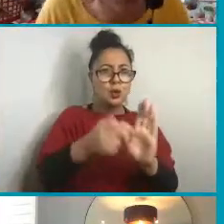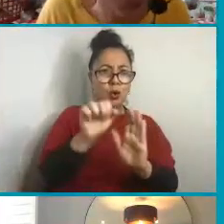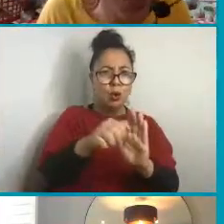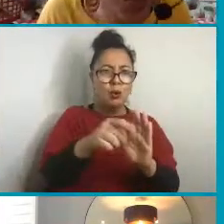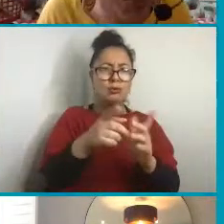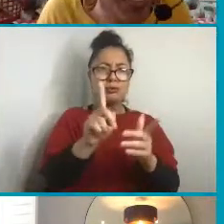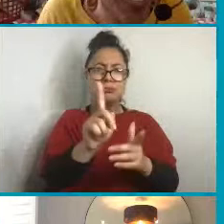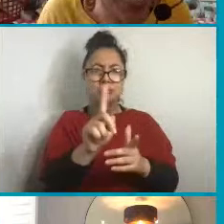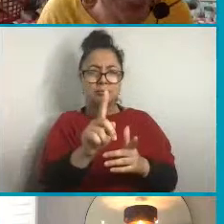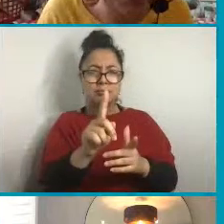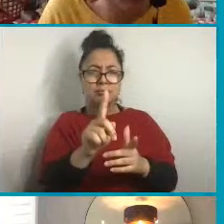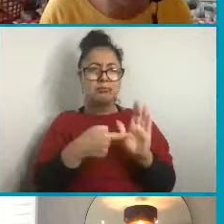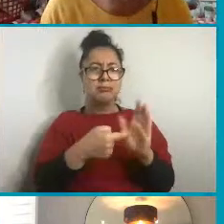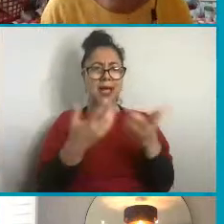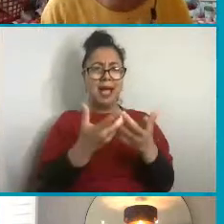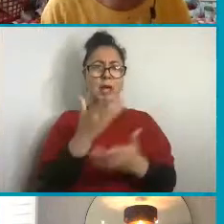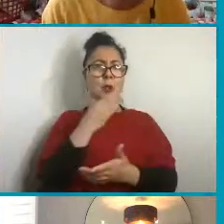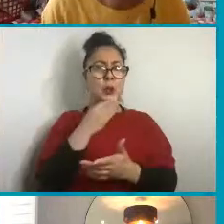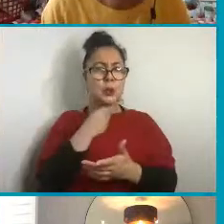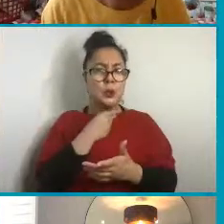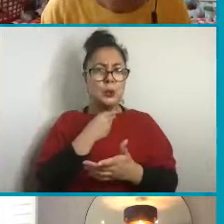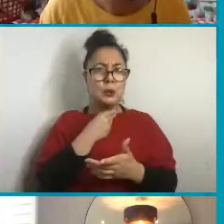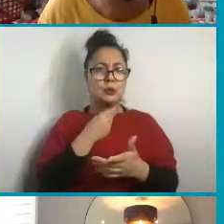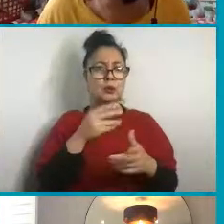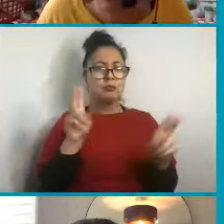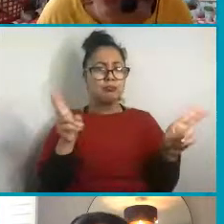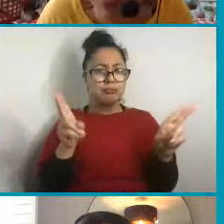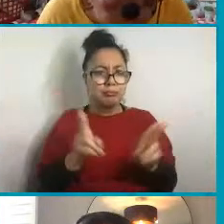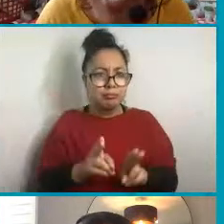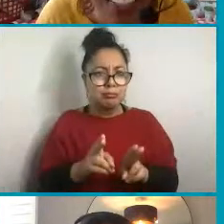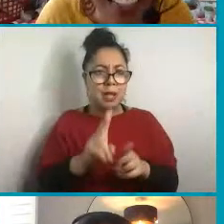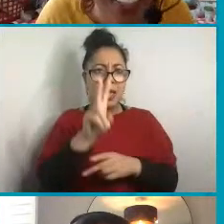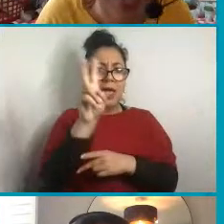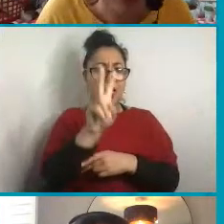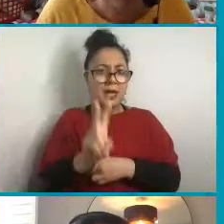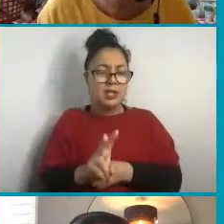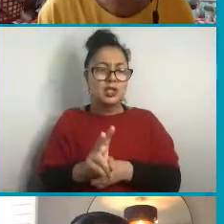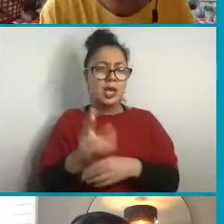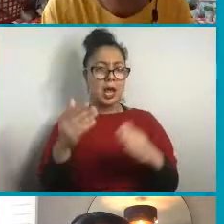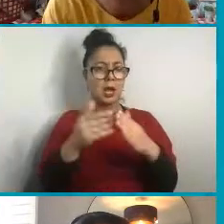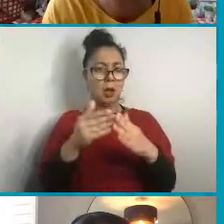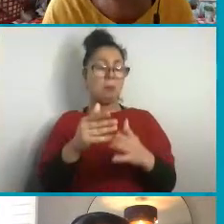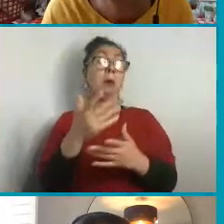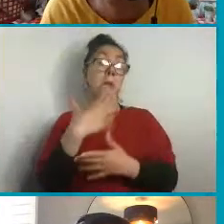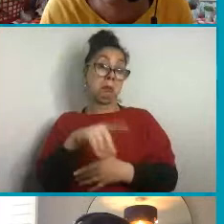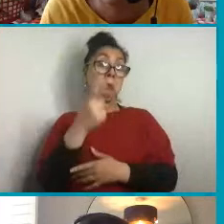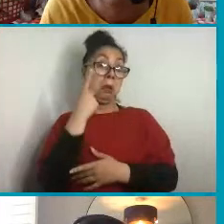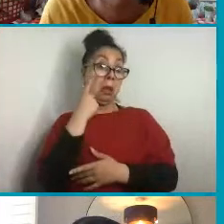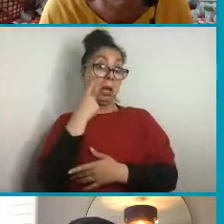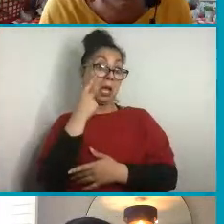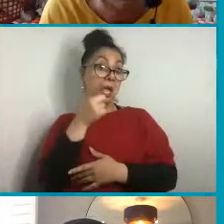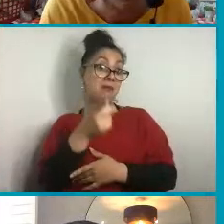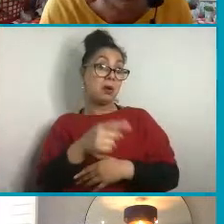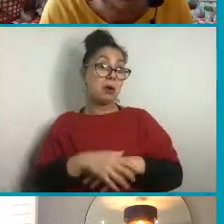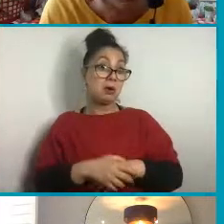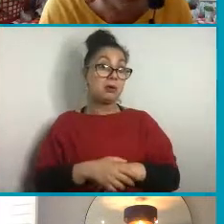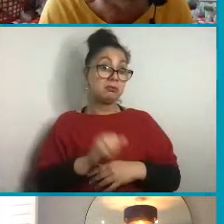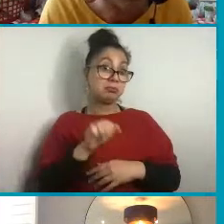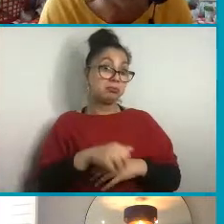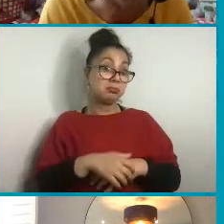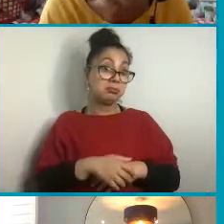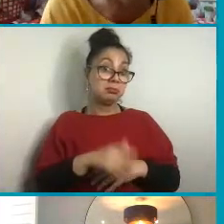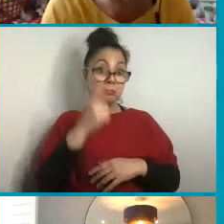use in the home. Yeah. Yeah. We can have a, we can have a look at that. But yeah, I can, I can